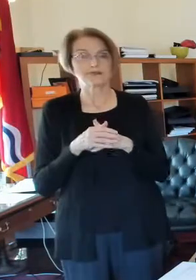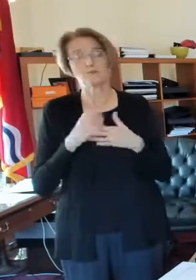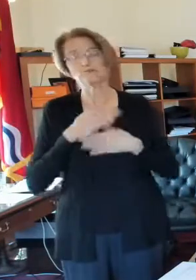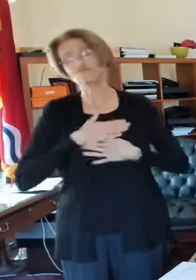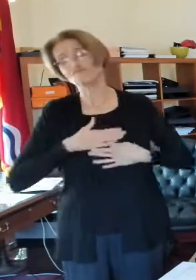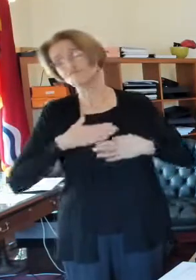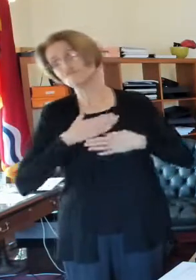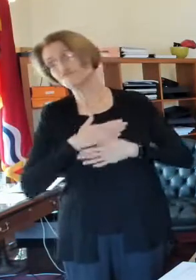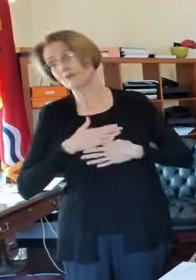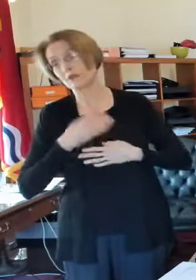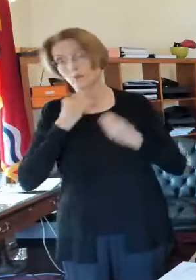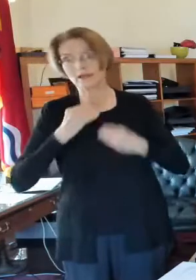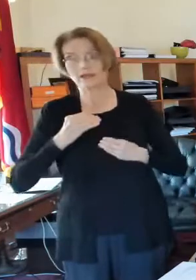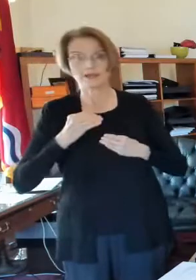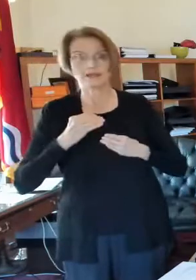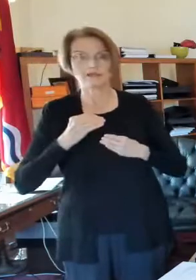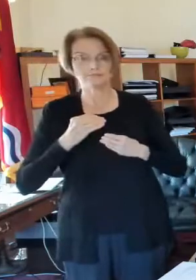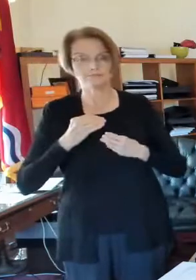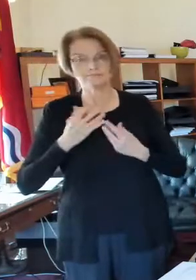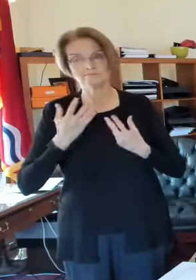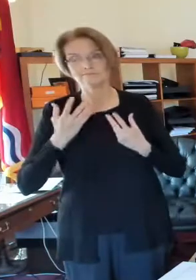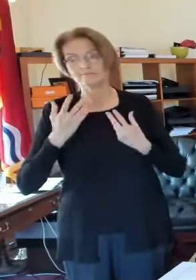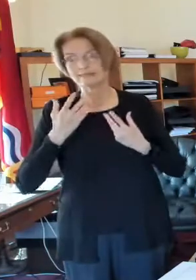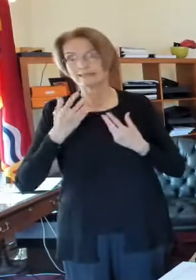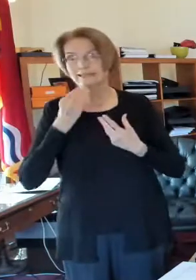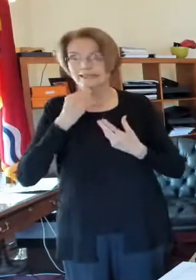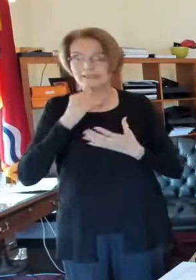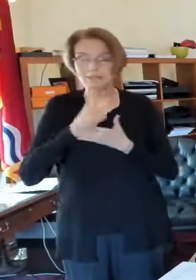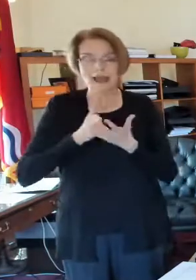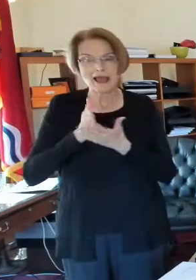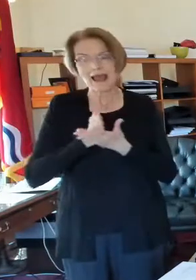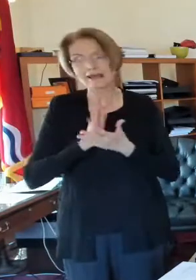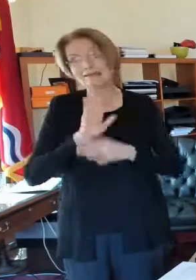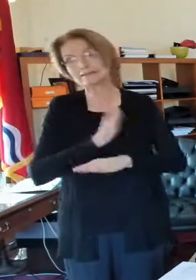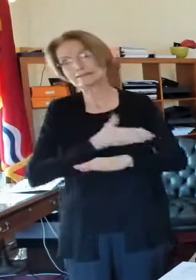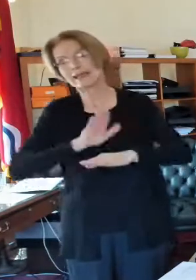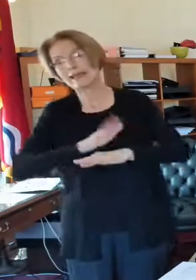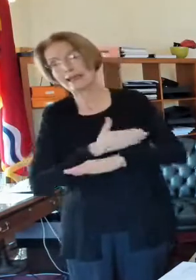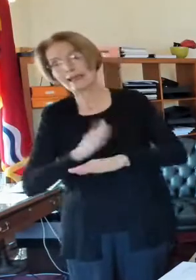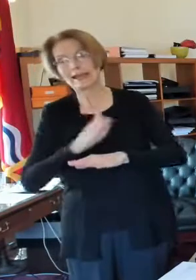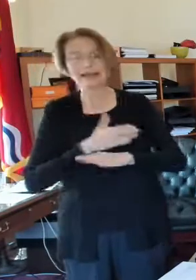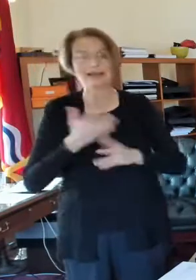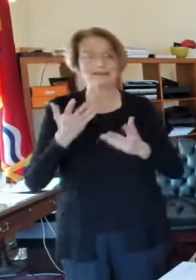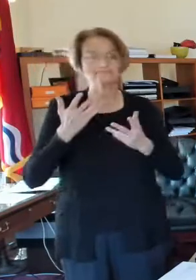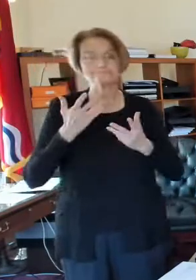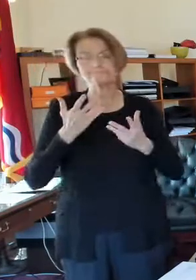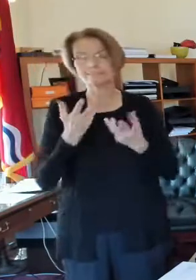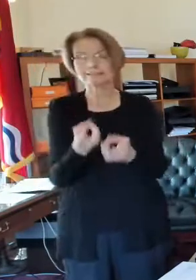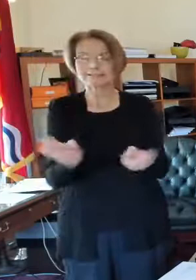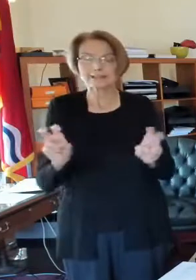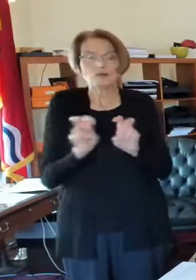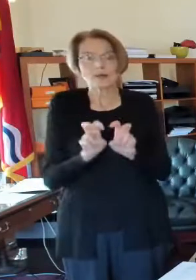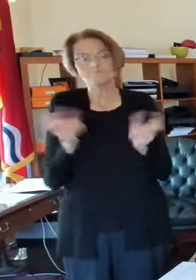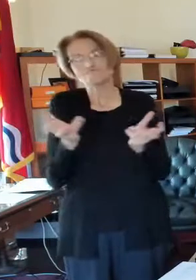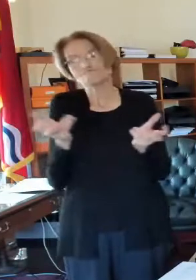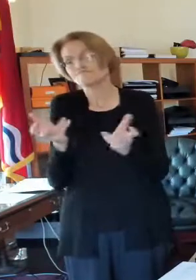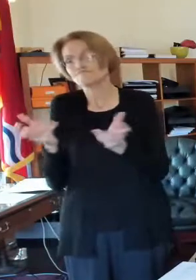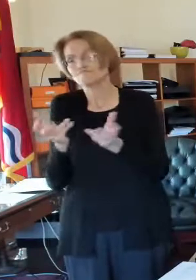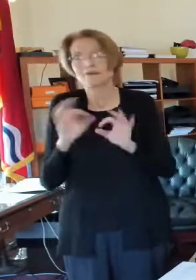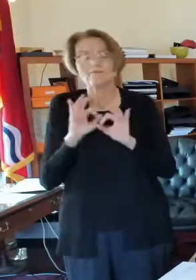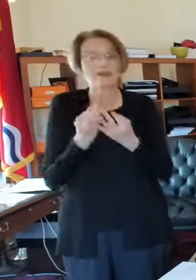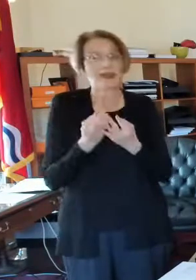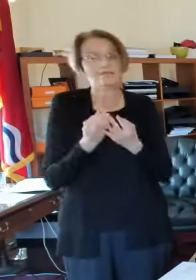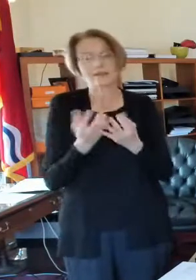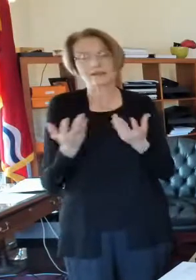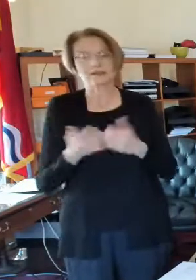time. We'd eat too much. We'd eat pie. We would sing songs and, you know, sit around and talk about family